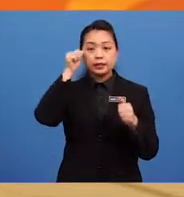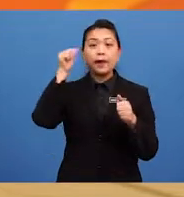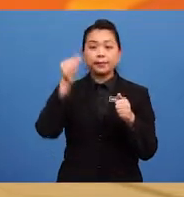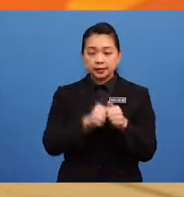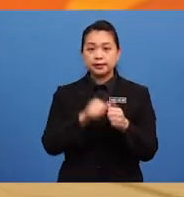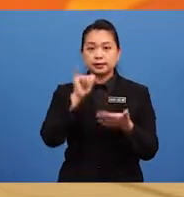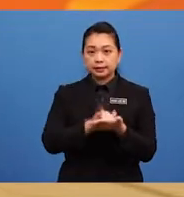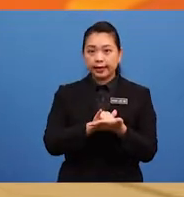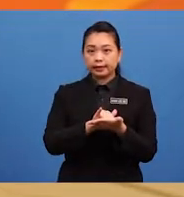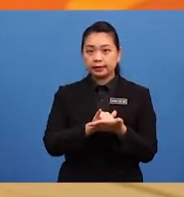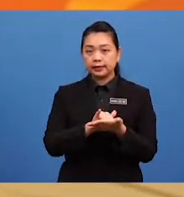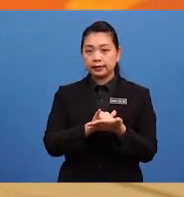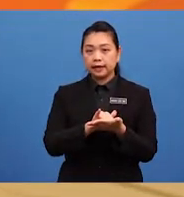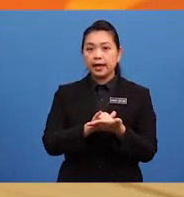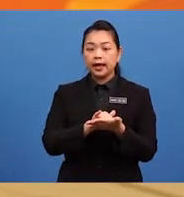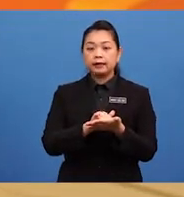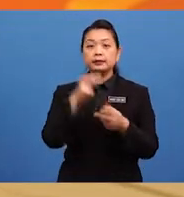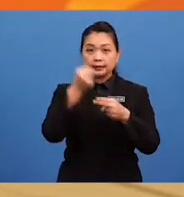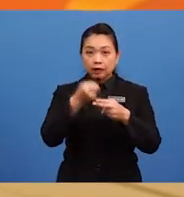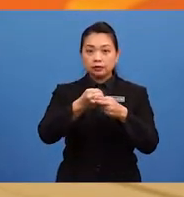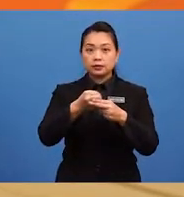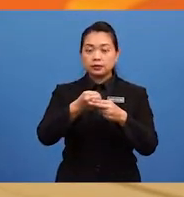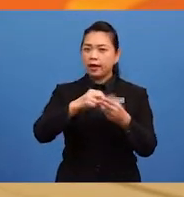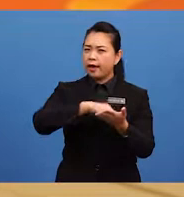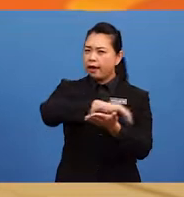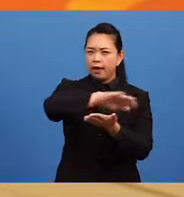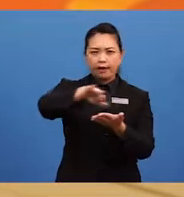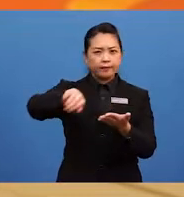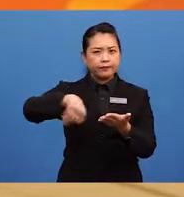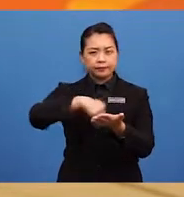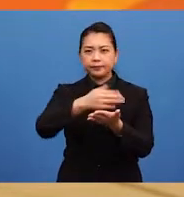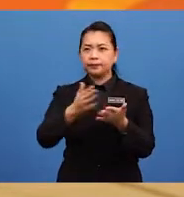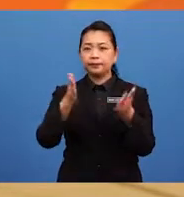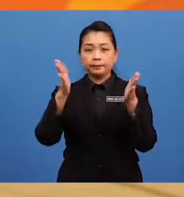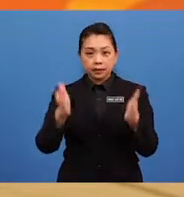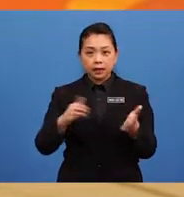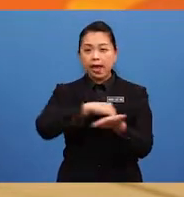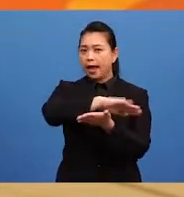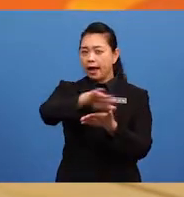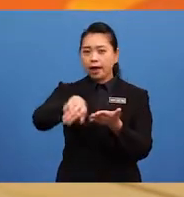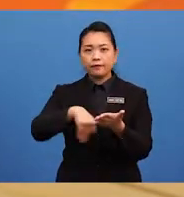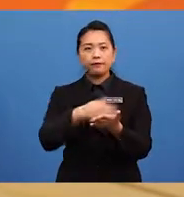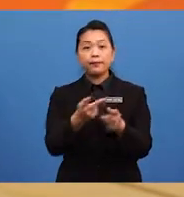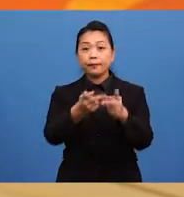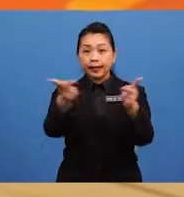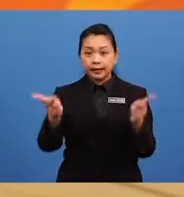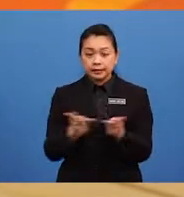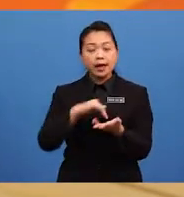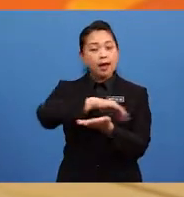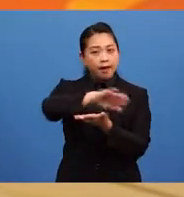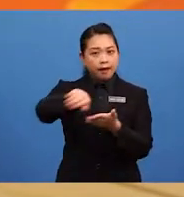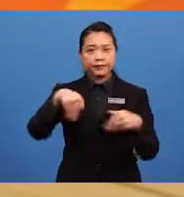that it means everything, every person, every place, and every animal